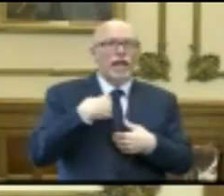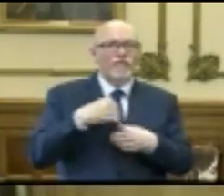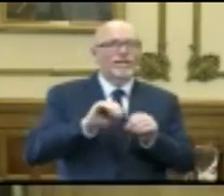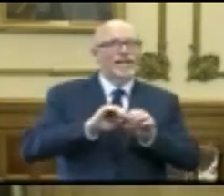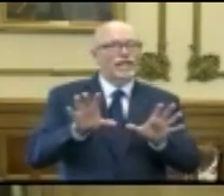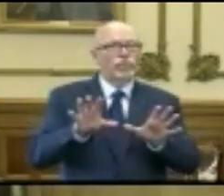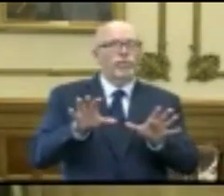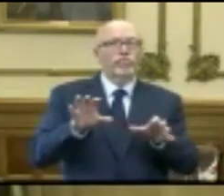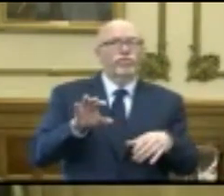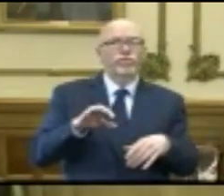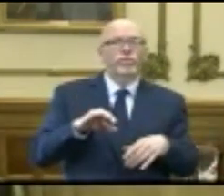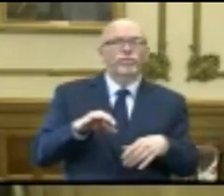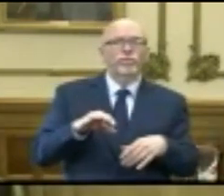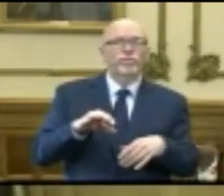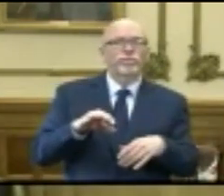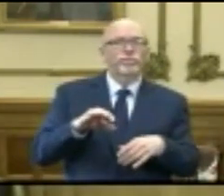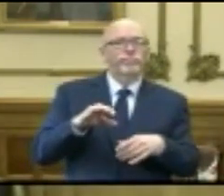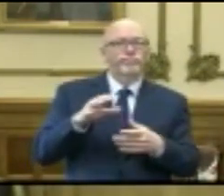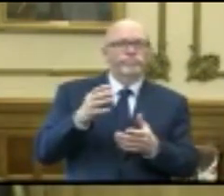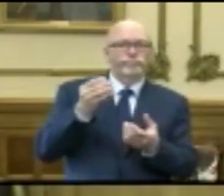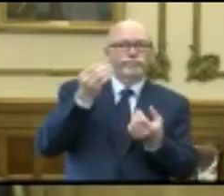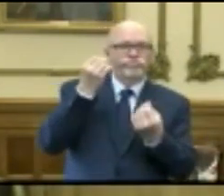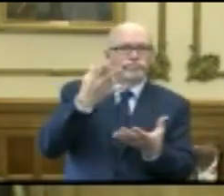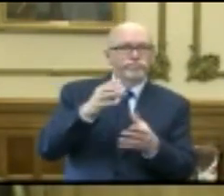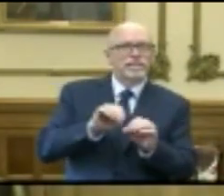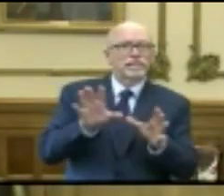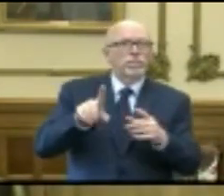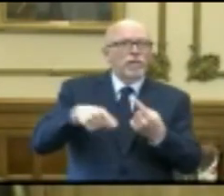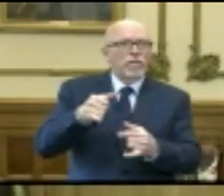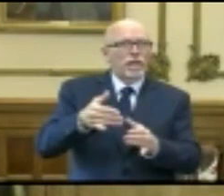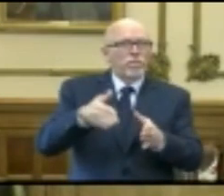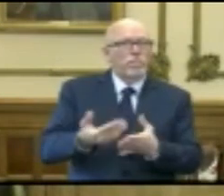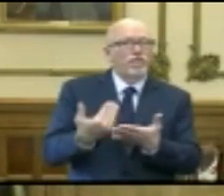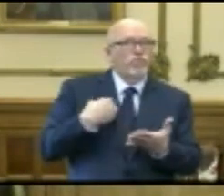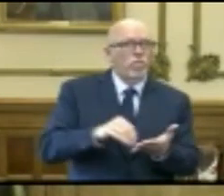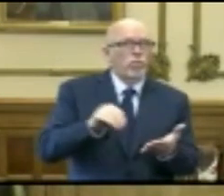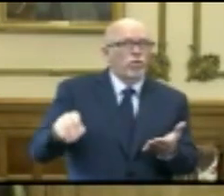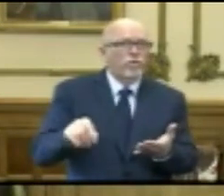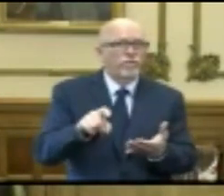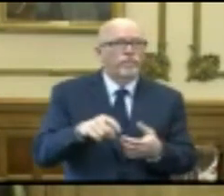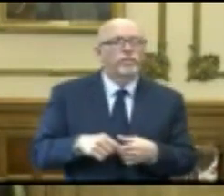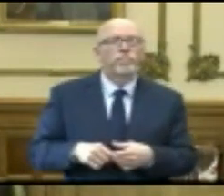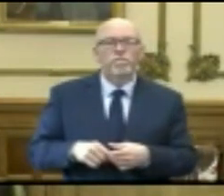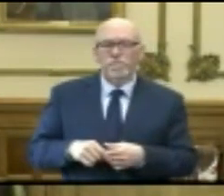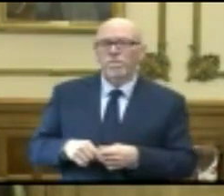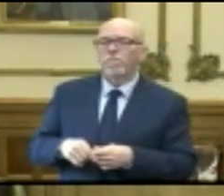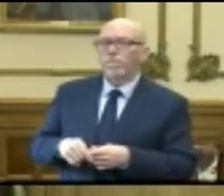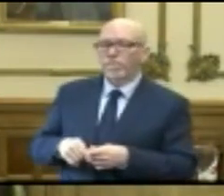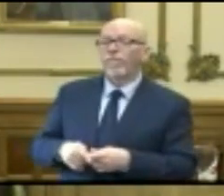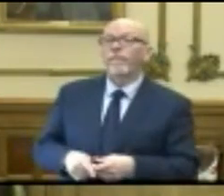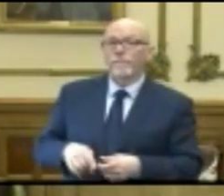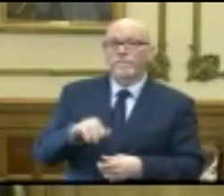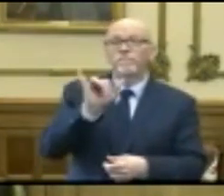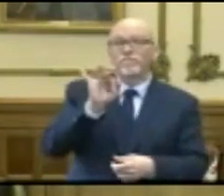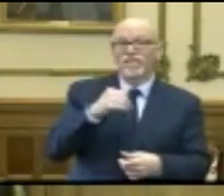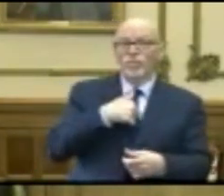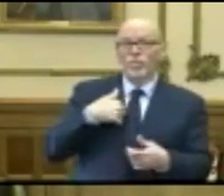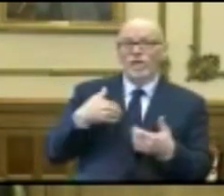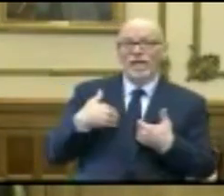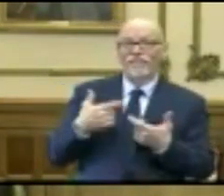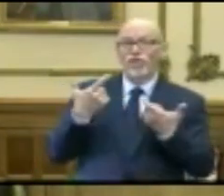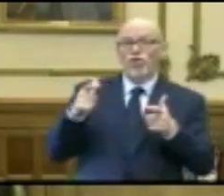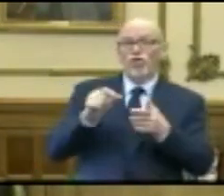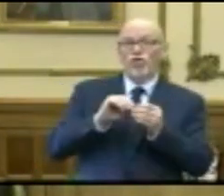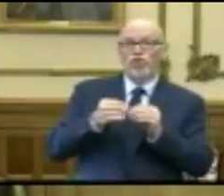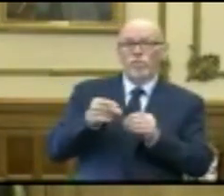status on the individuals before they get moved? Yes, so for instance, if we had a large number of